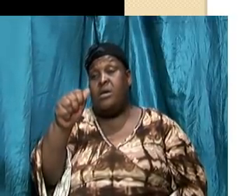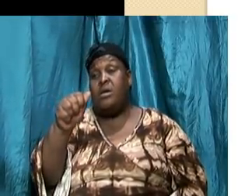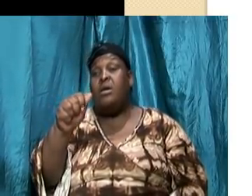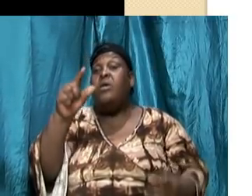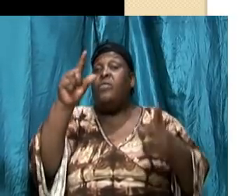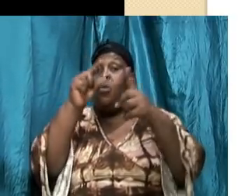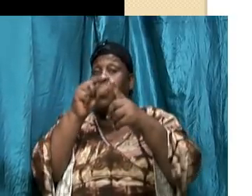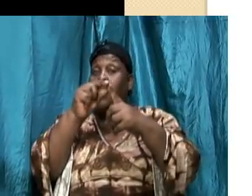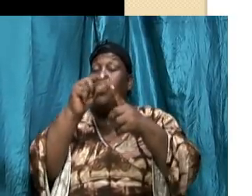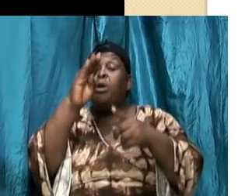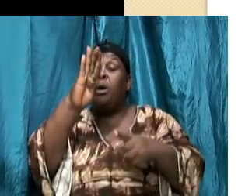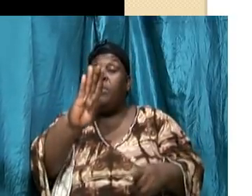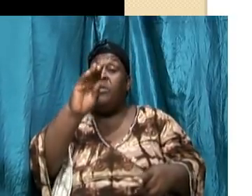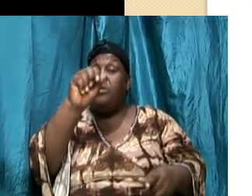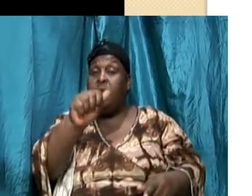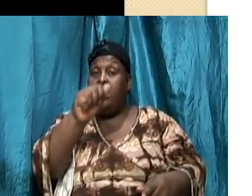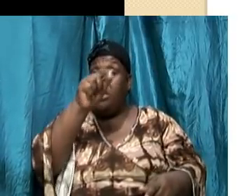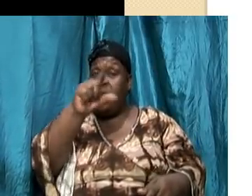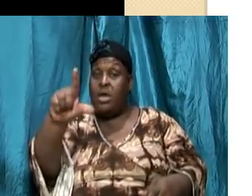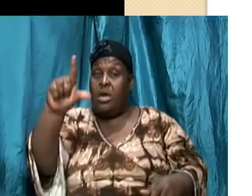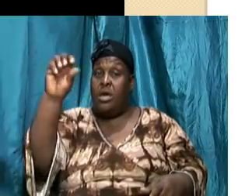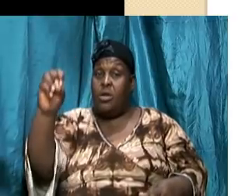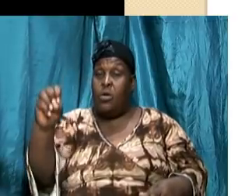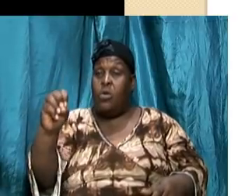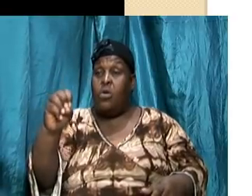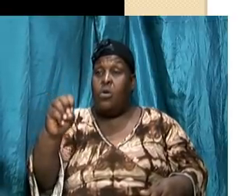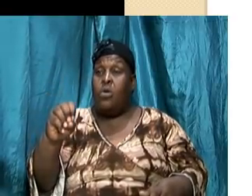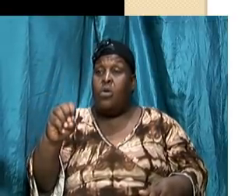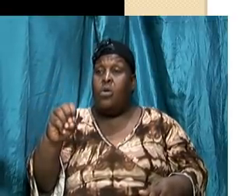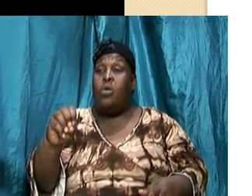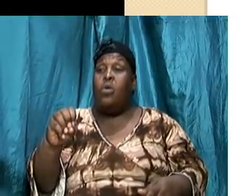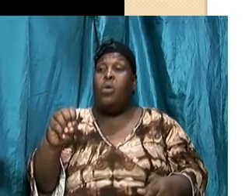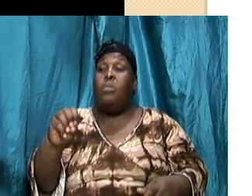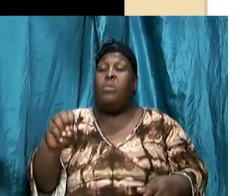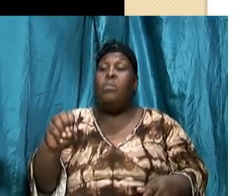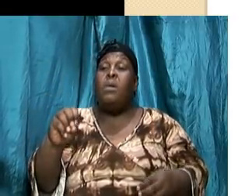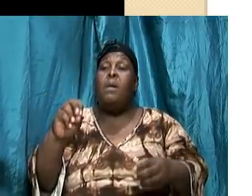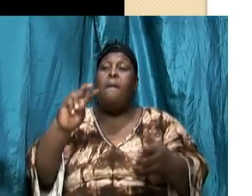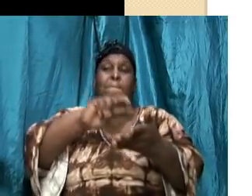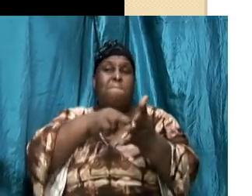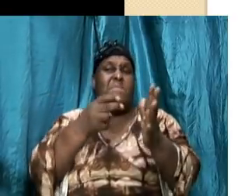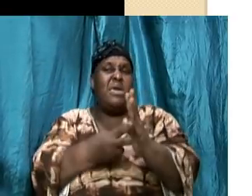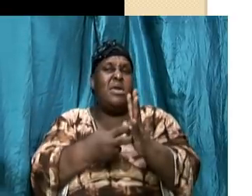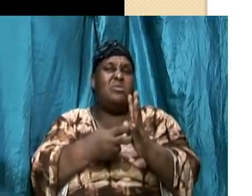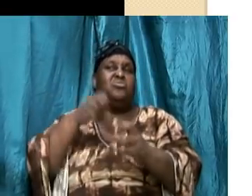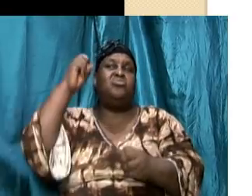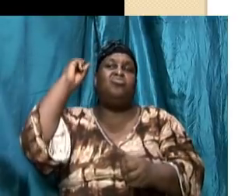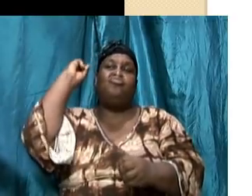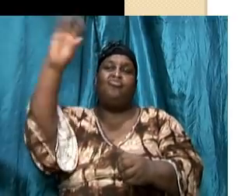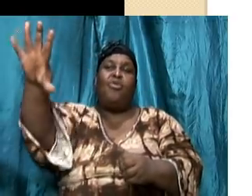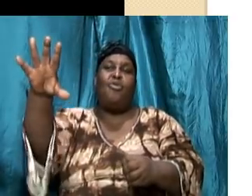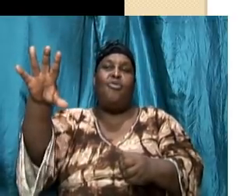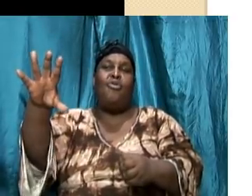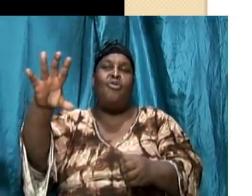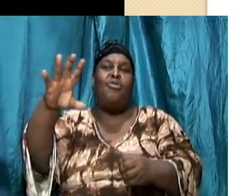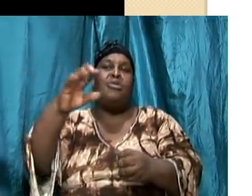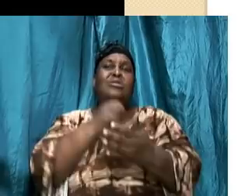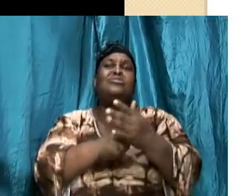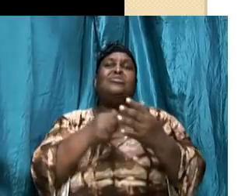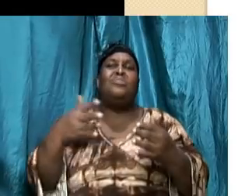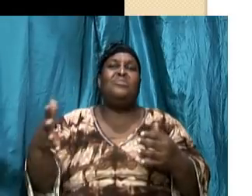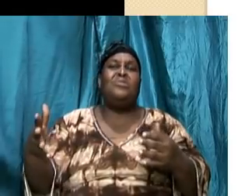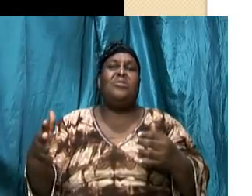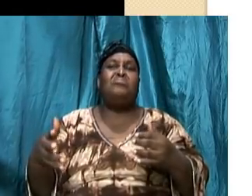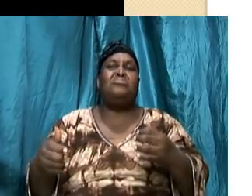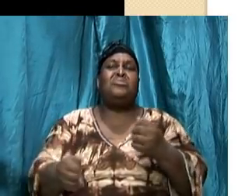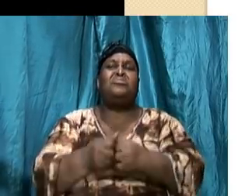word balo means to throw something such as a ball or a stone